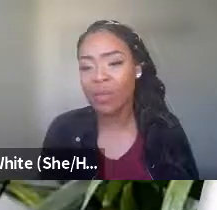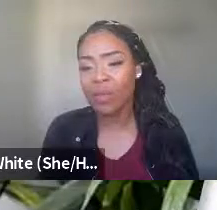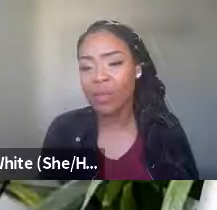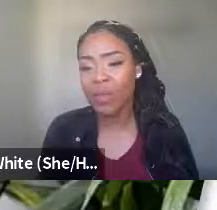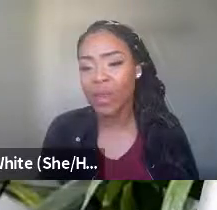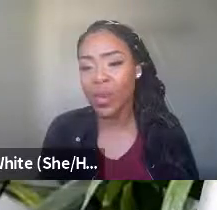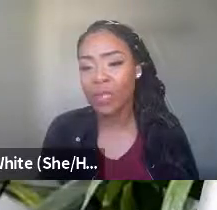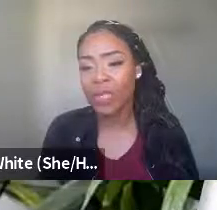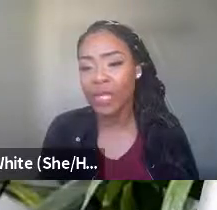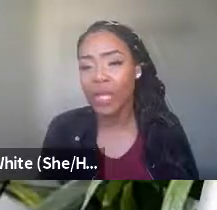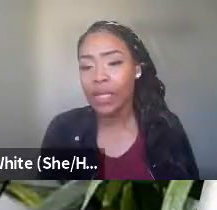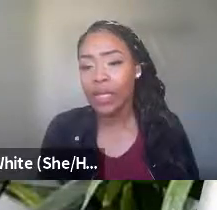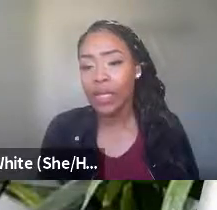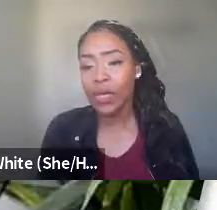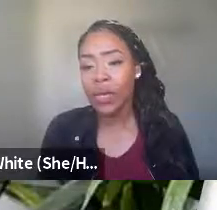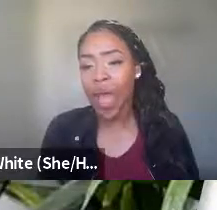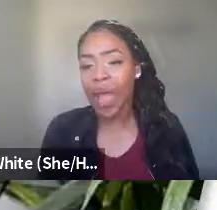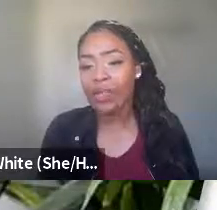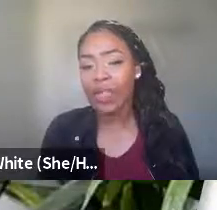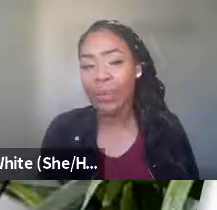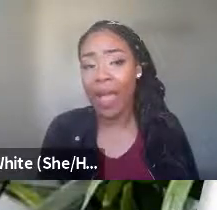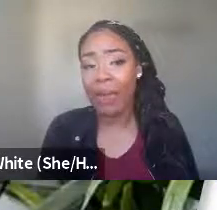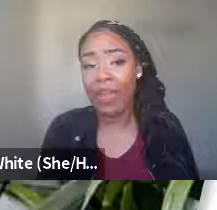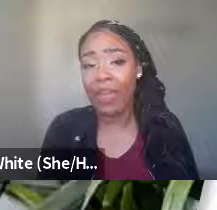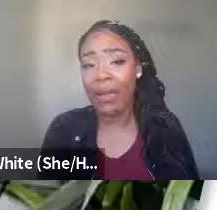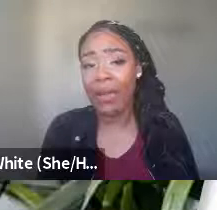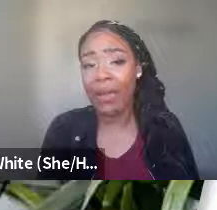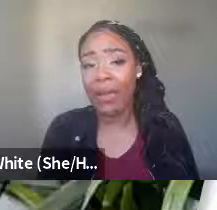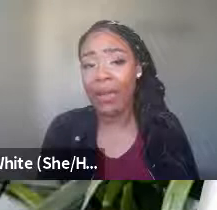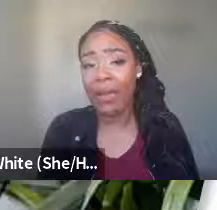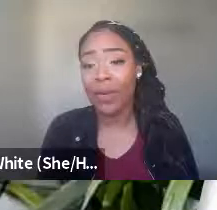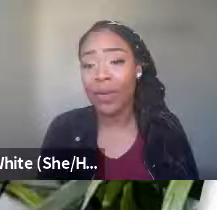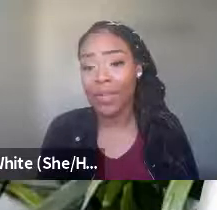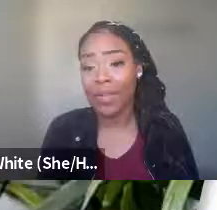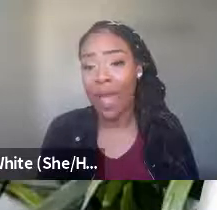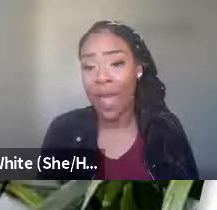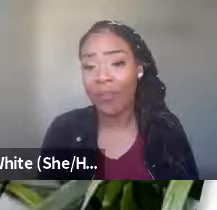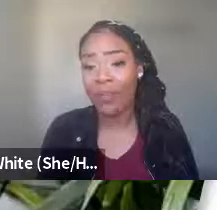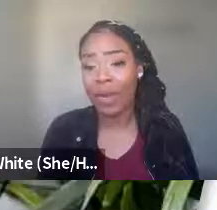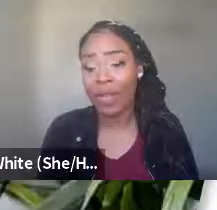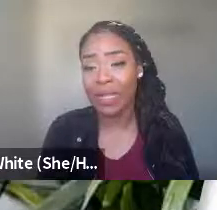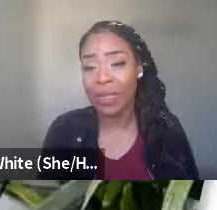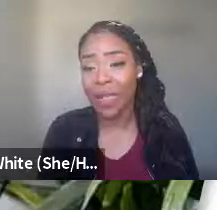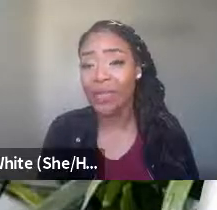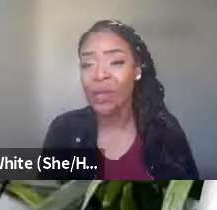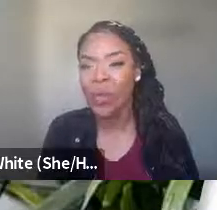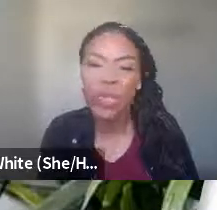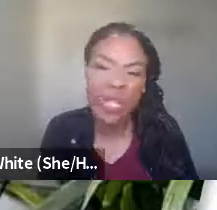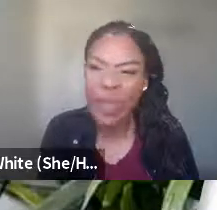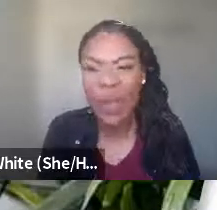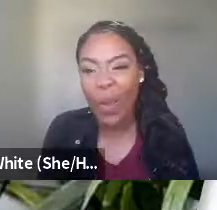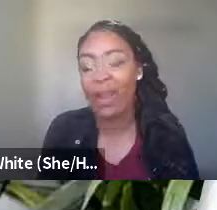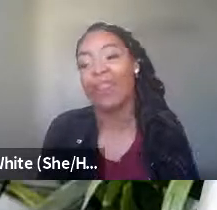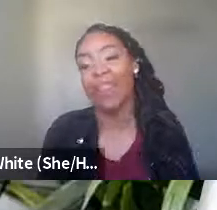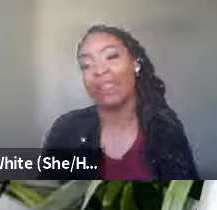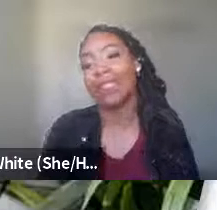you hold about different groups, you actually might be. The impact that you have of your implicit bias, so you